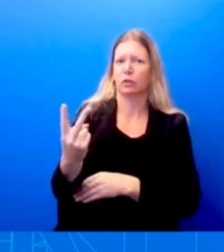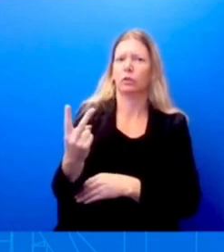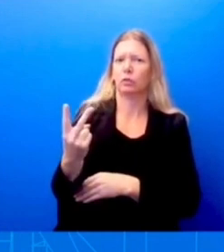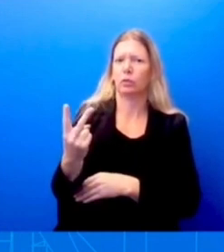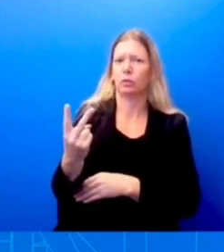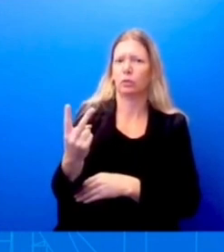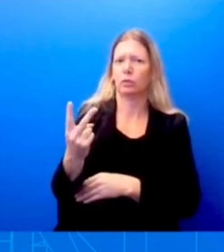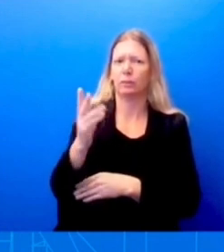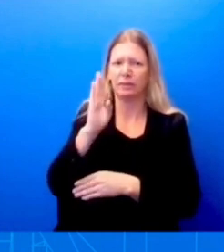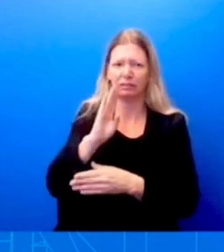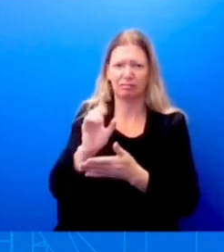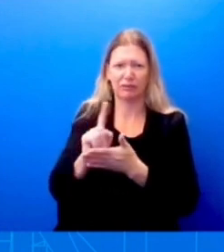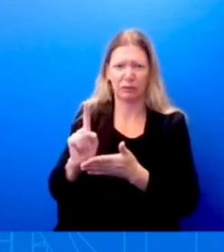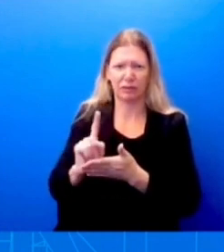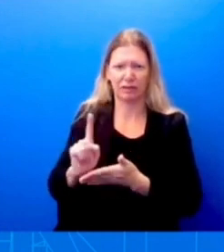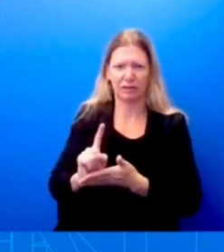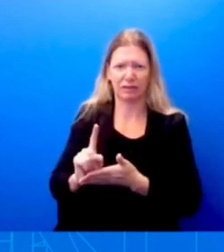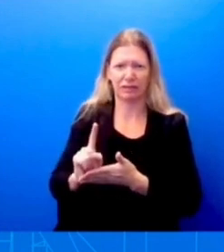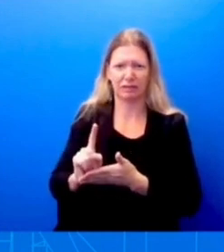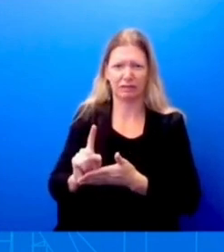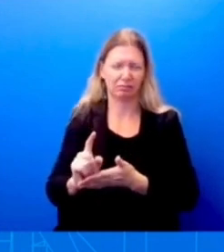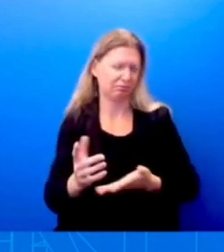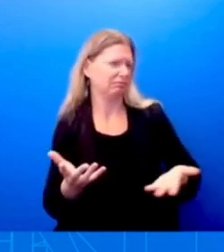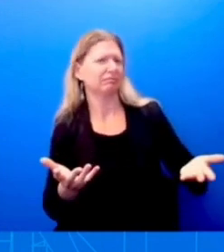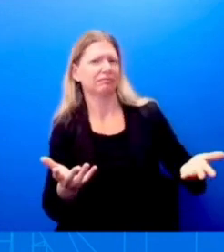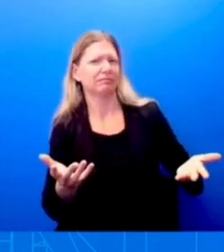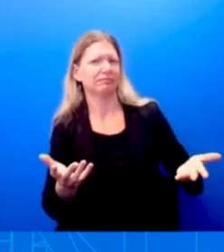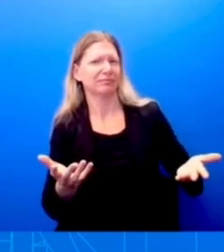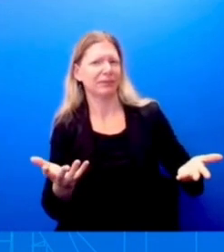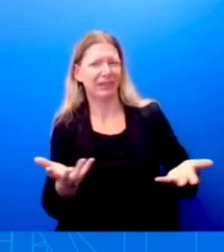so much. Where is this, where is this coming from? All right. Well,